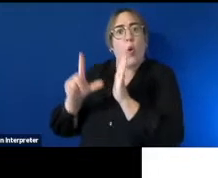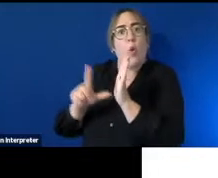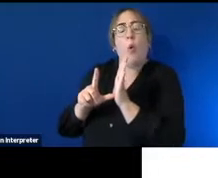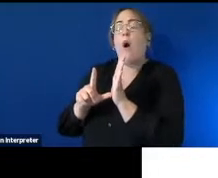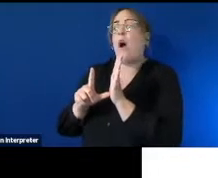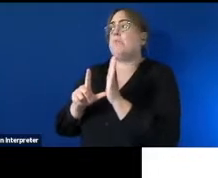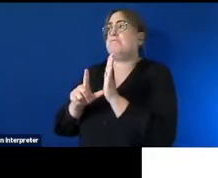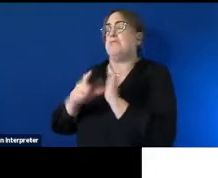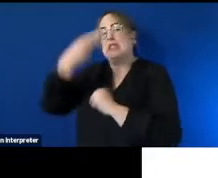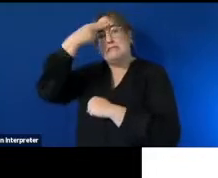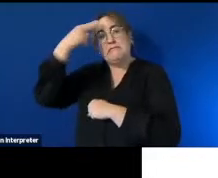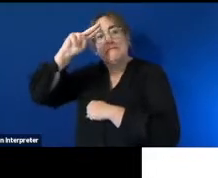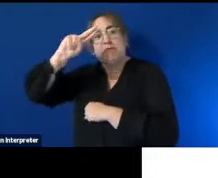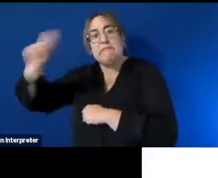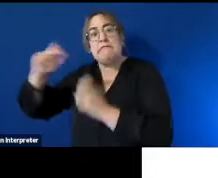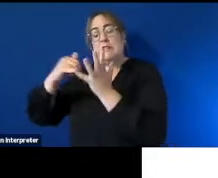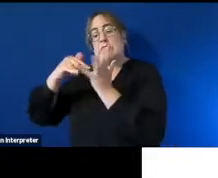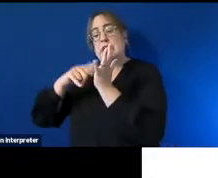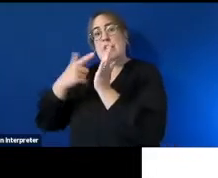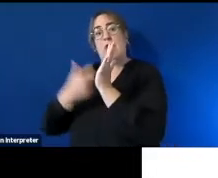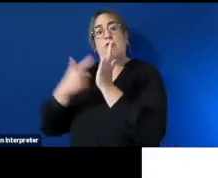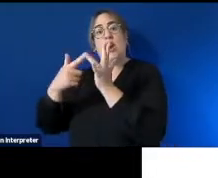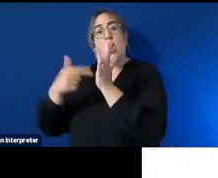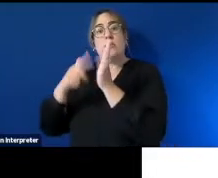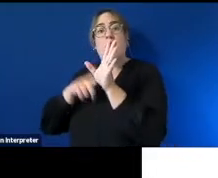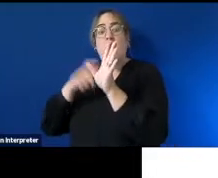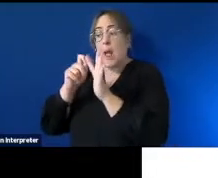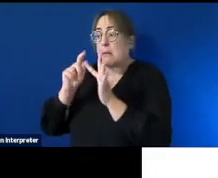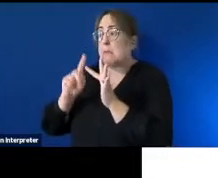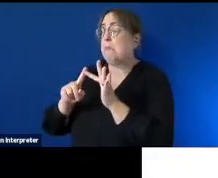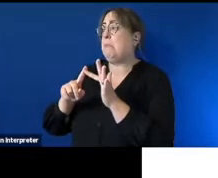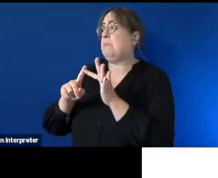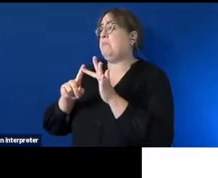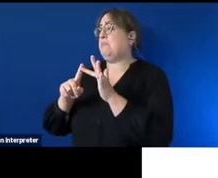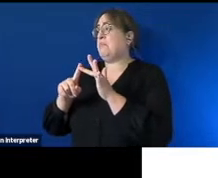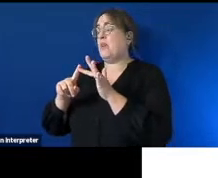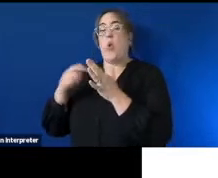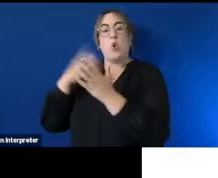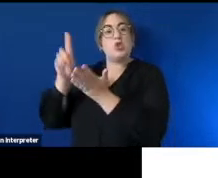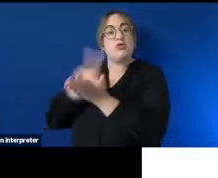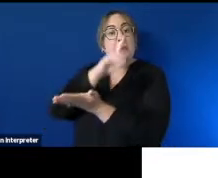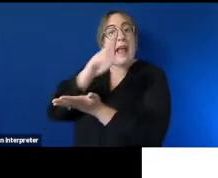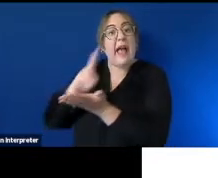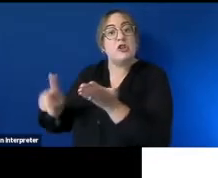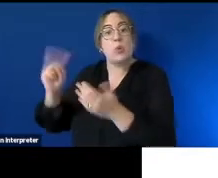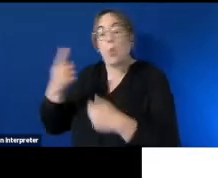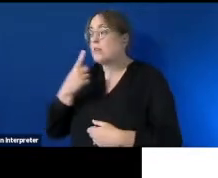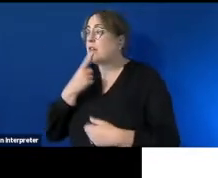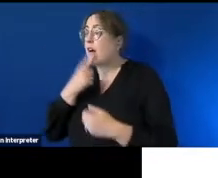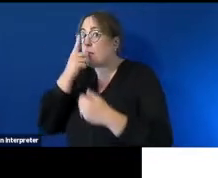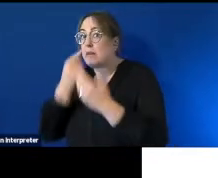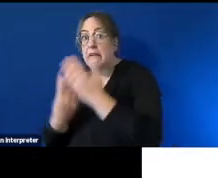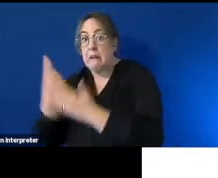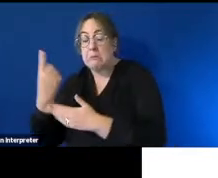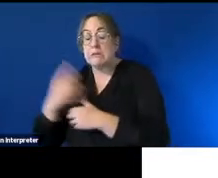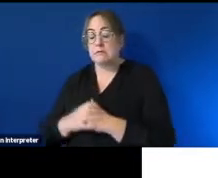and discrimination that people with a disability might experience during their uh recruitment efforts um sorry during their employment seeking efforts